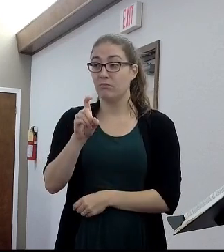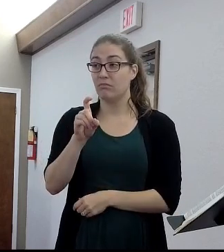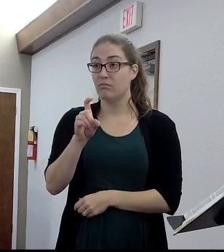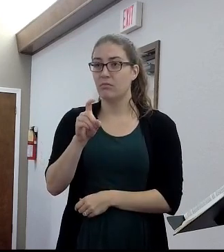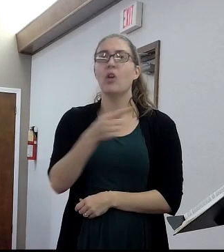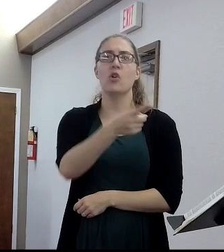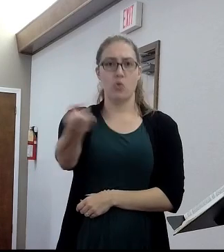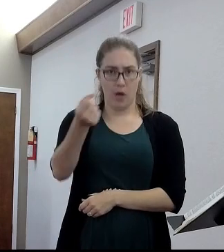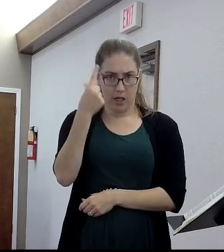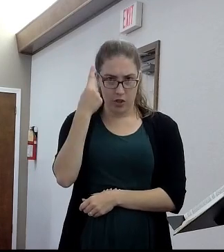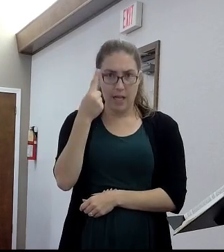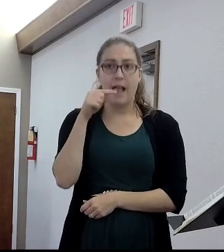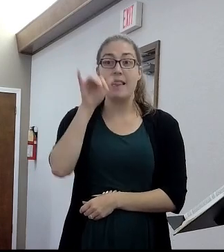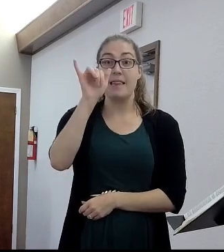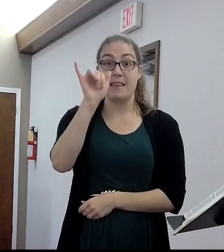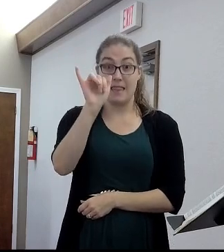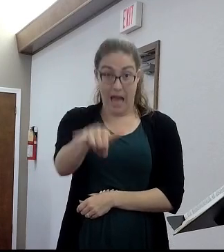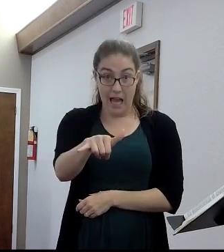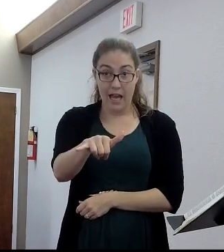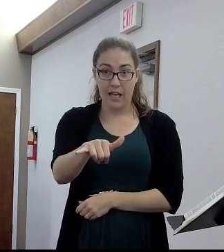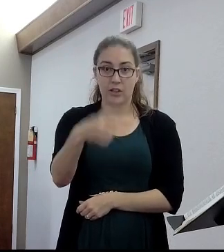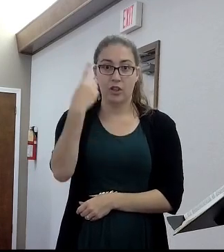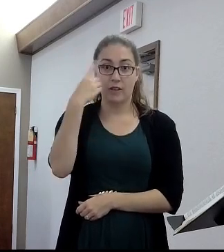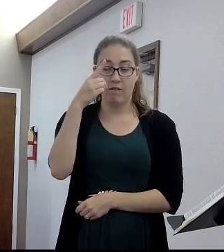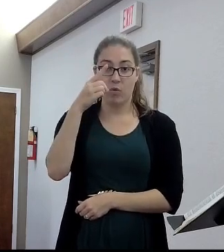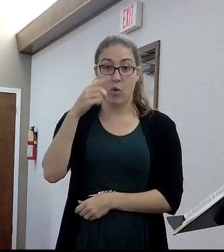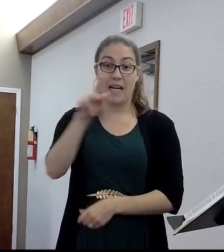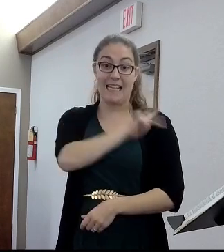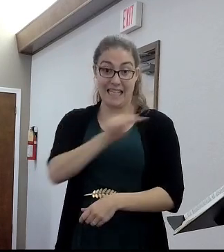You understand that that is... That was for kings?